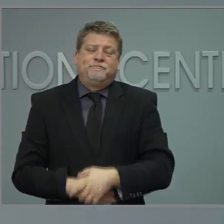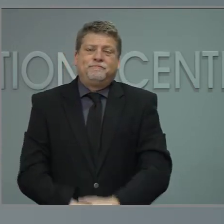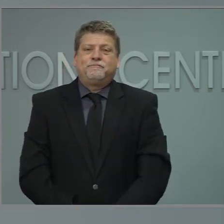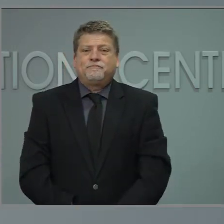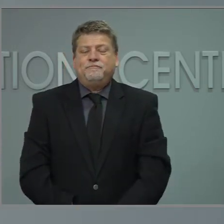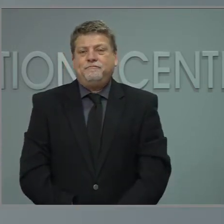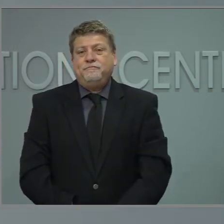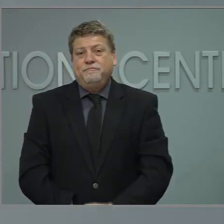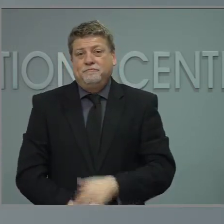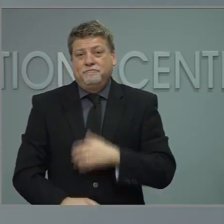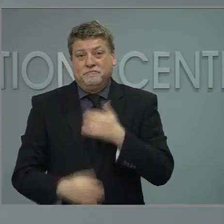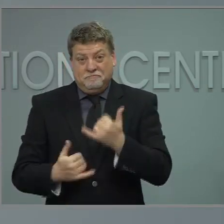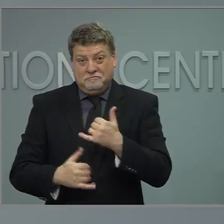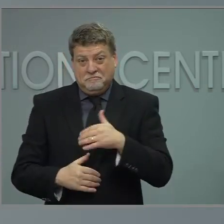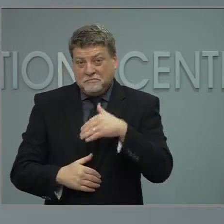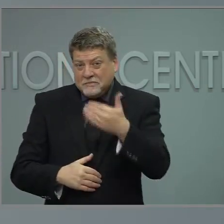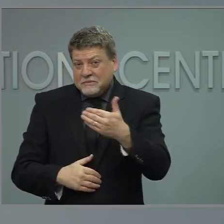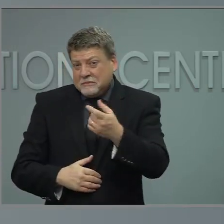Next question.